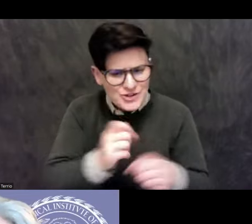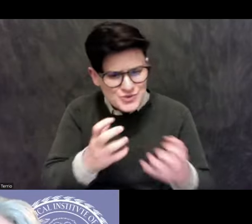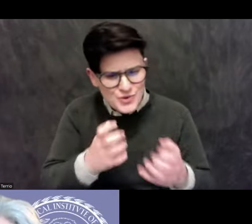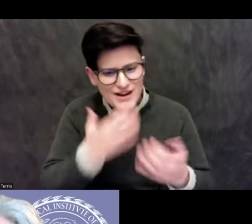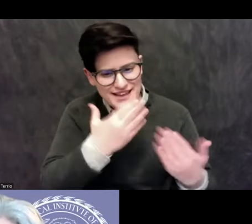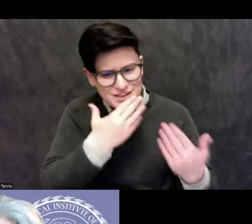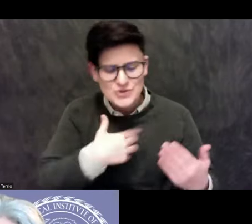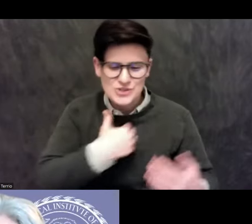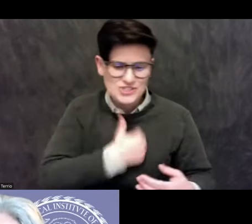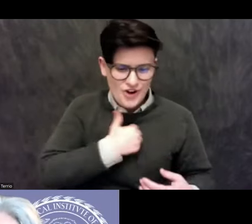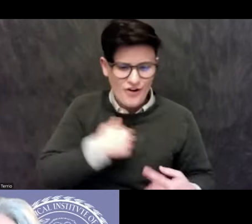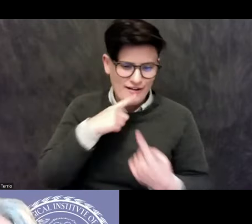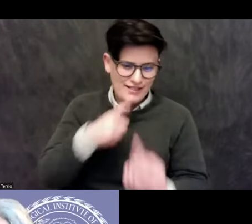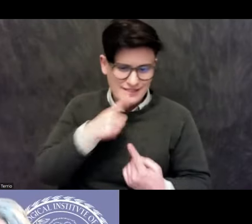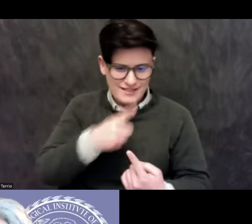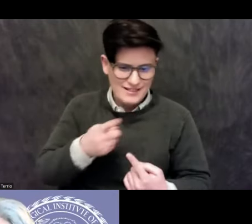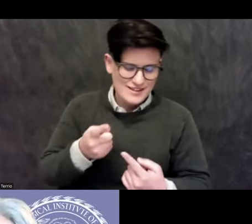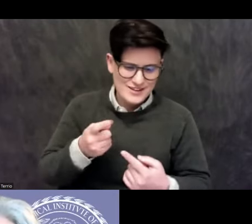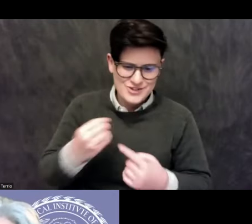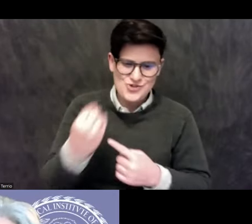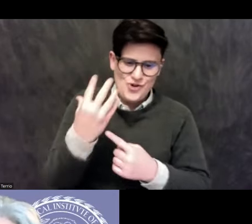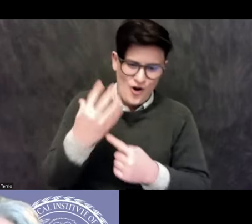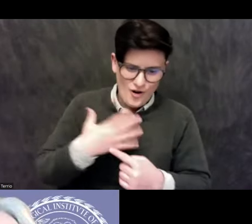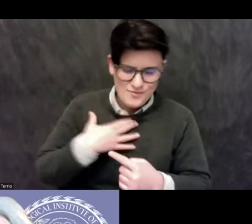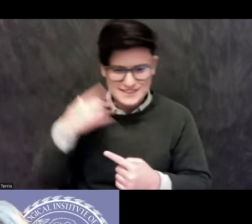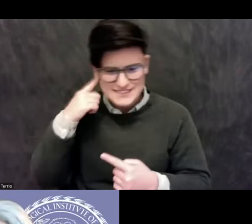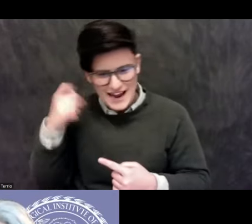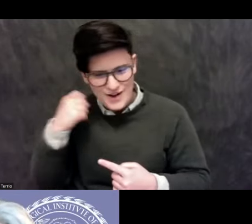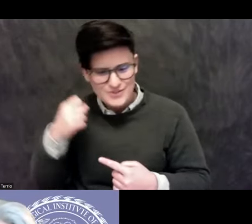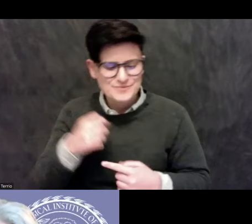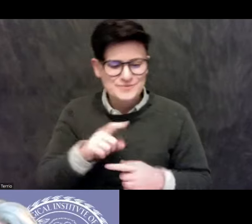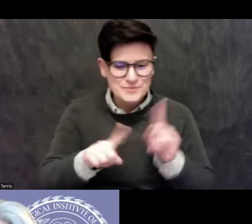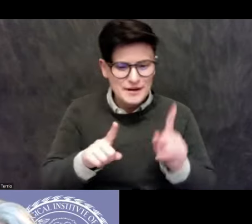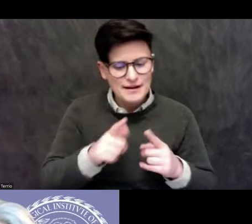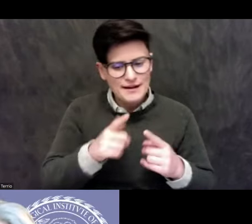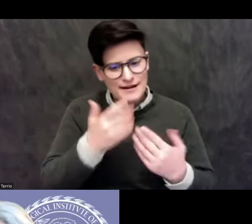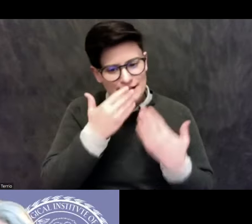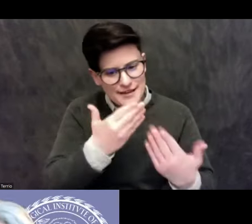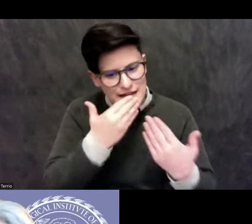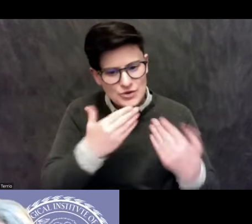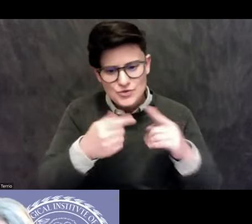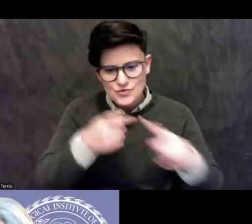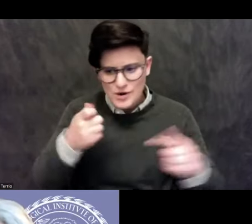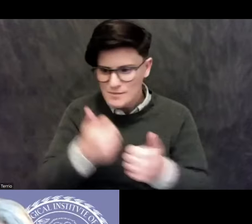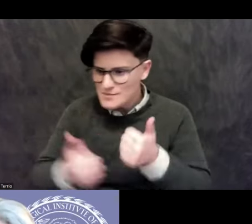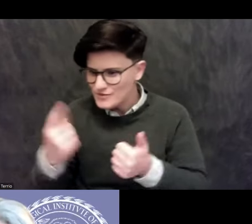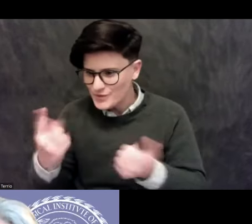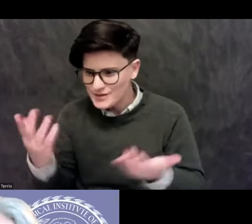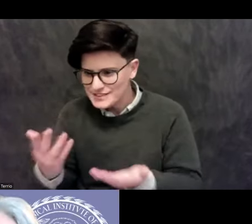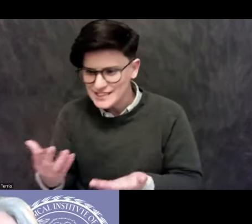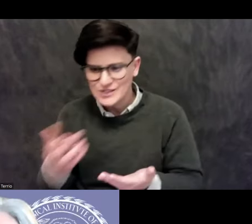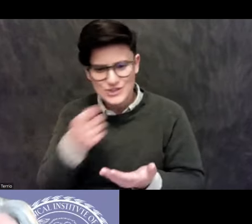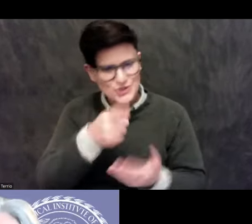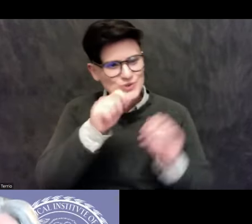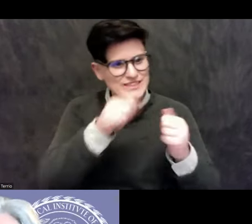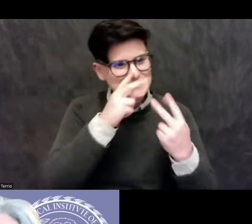having trouble turning my camera and my sound back on. Let me say thank you on behalf of everyone, and you can see the